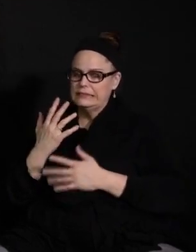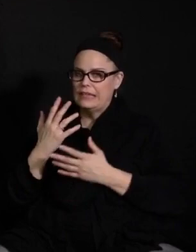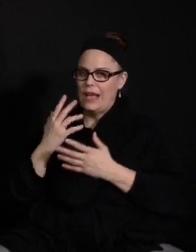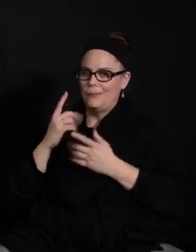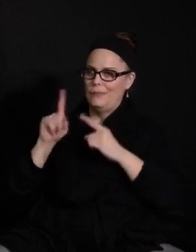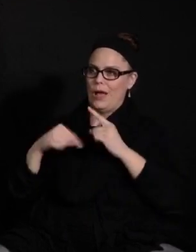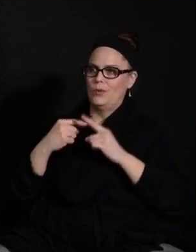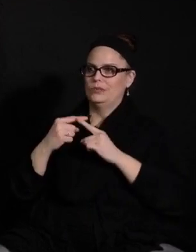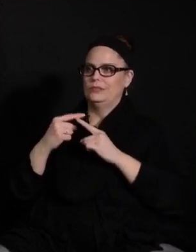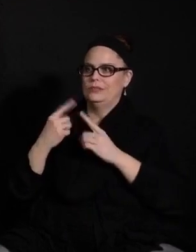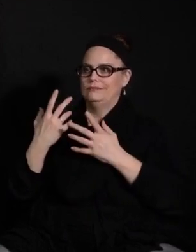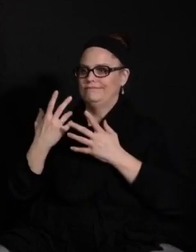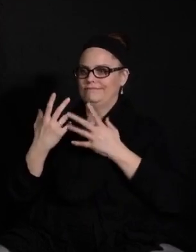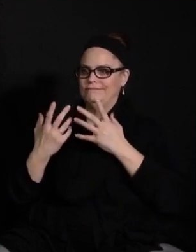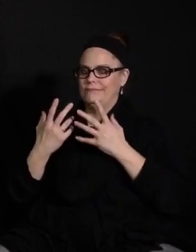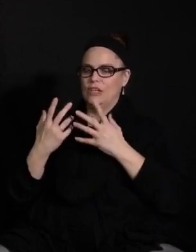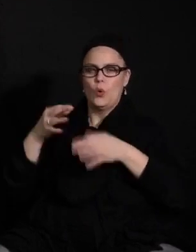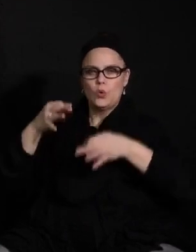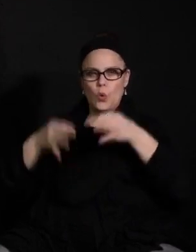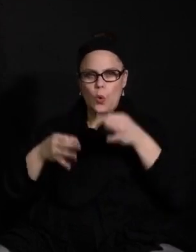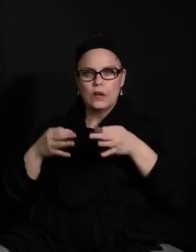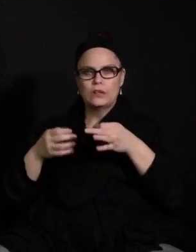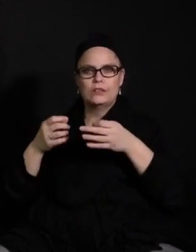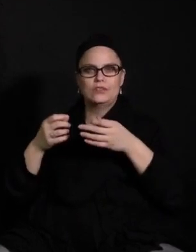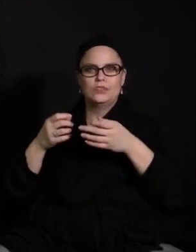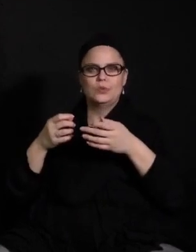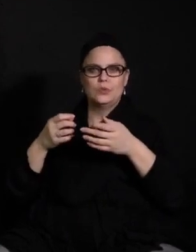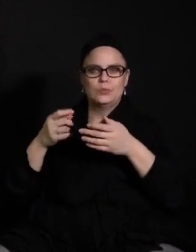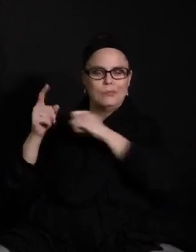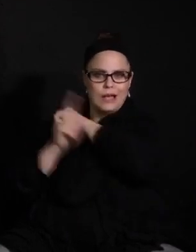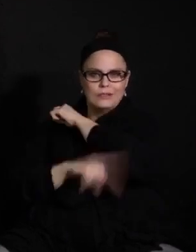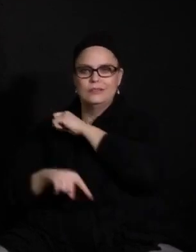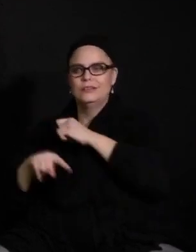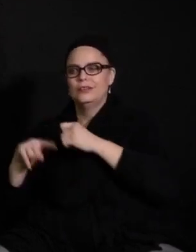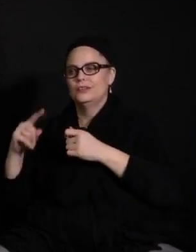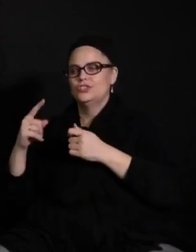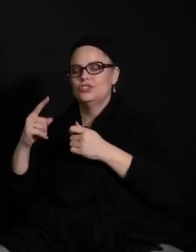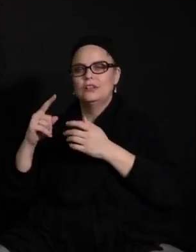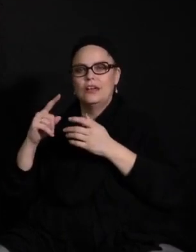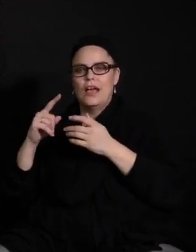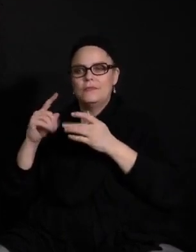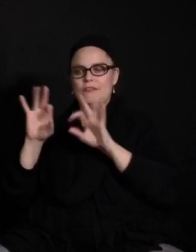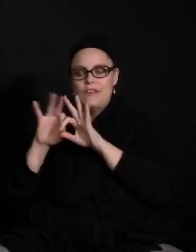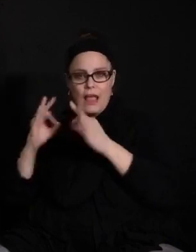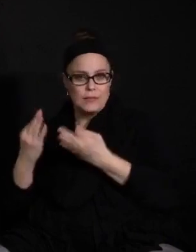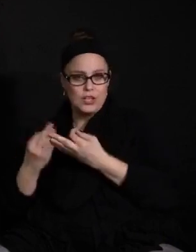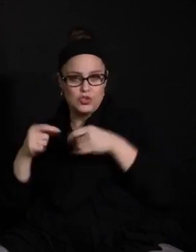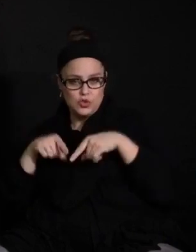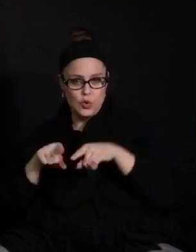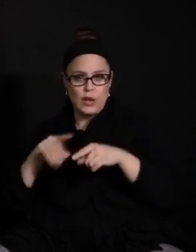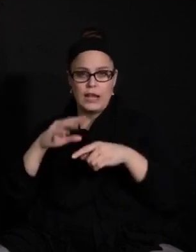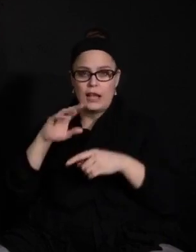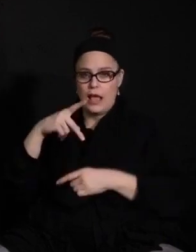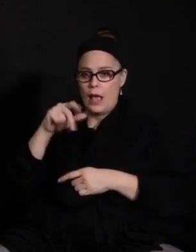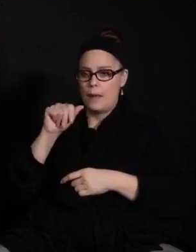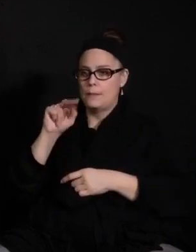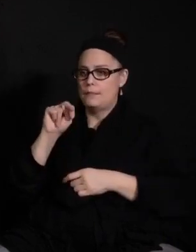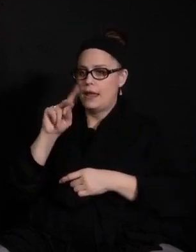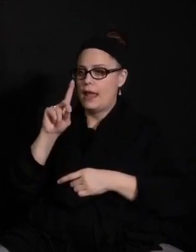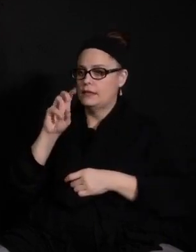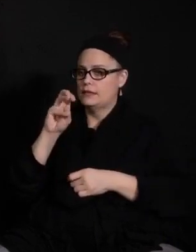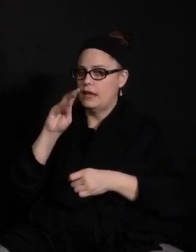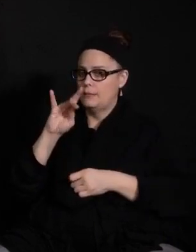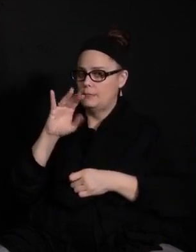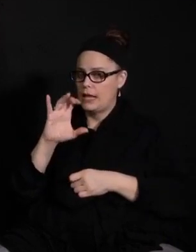criminalize that will criminalize families or students for attendance concerns during a pandemic. We are continuing